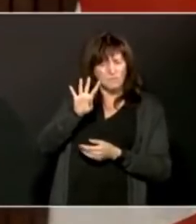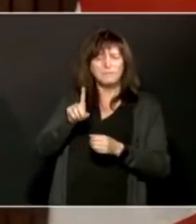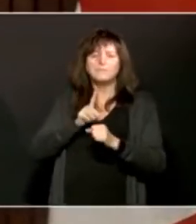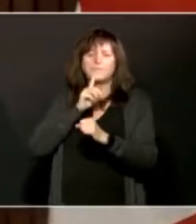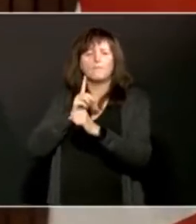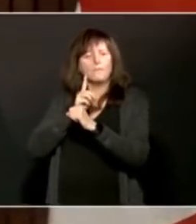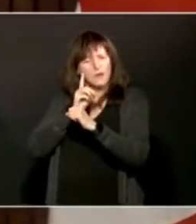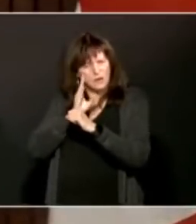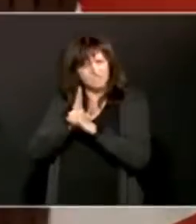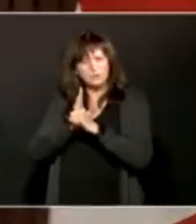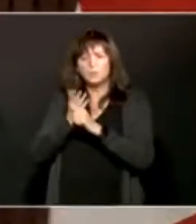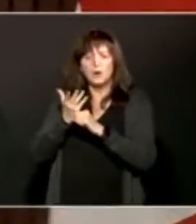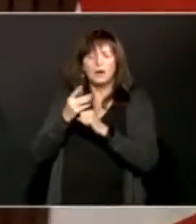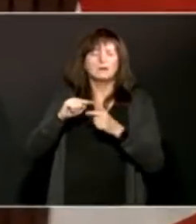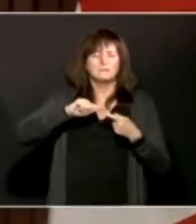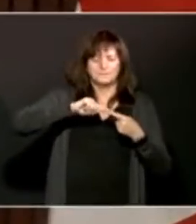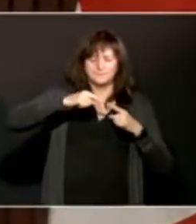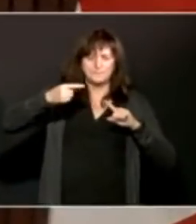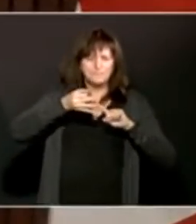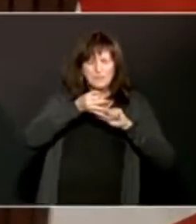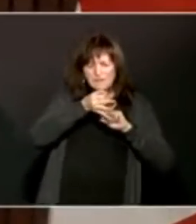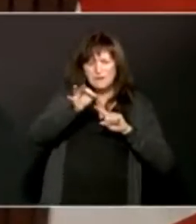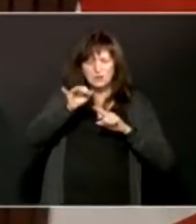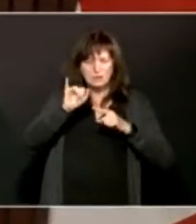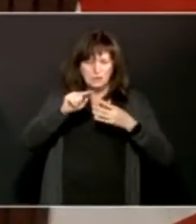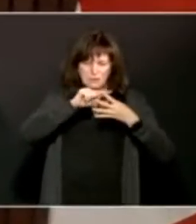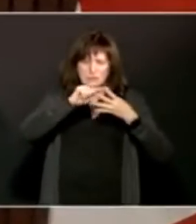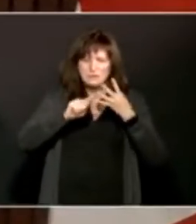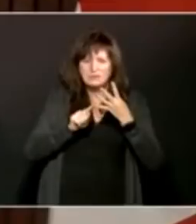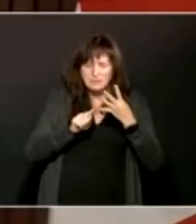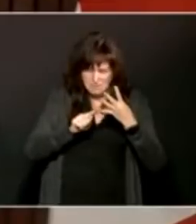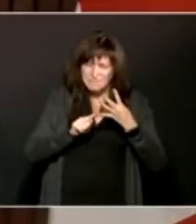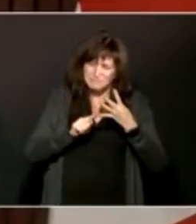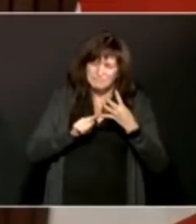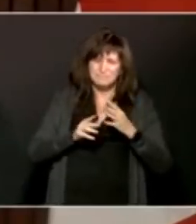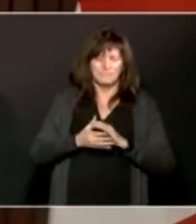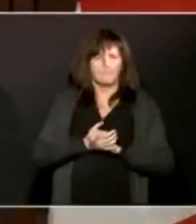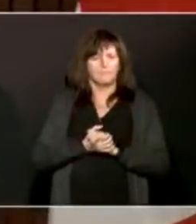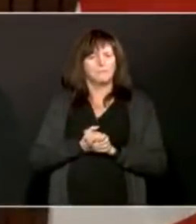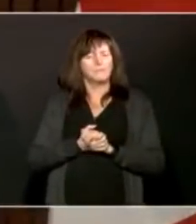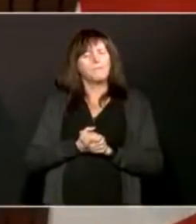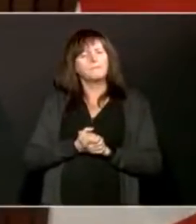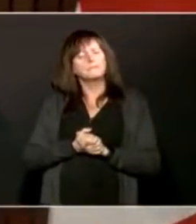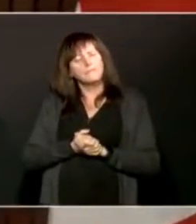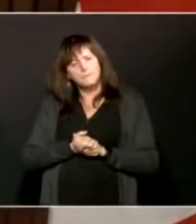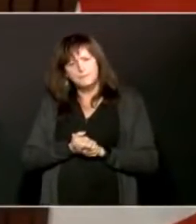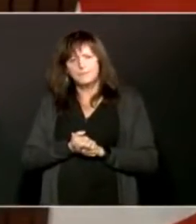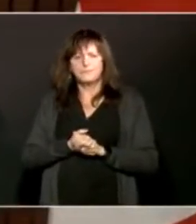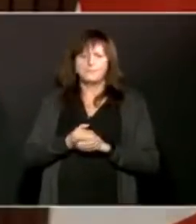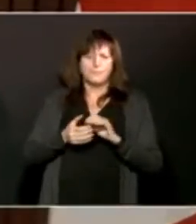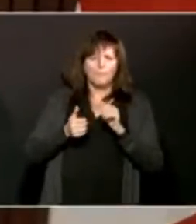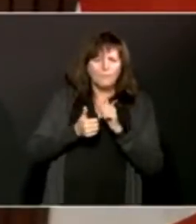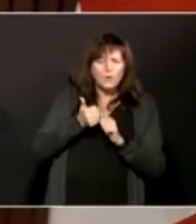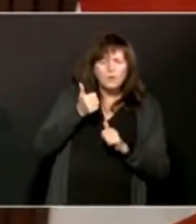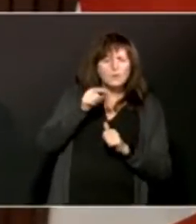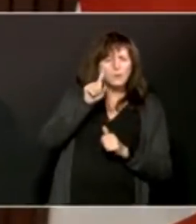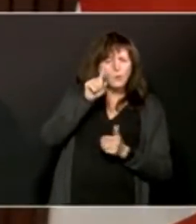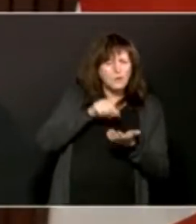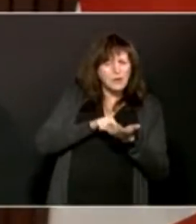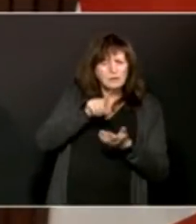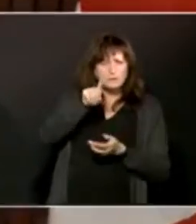in Ontario. Of these, the majority, 1,106,